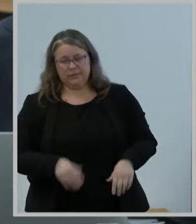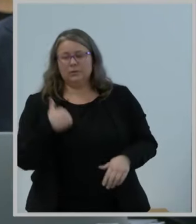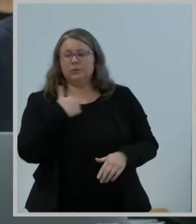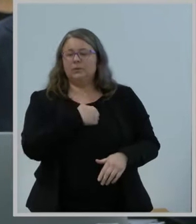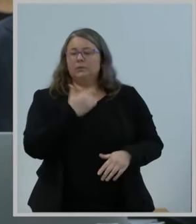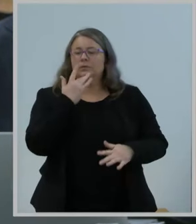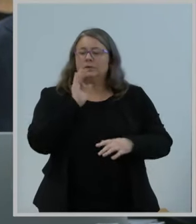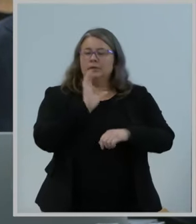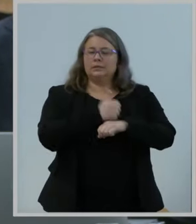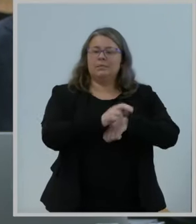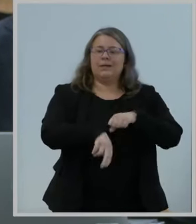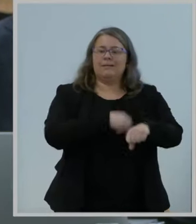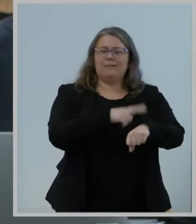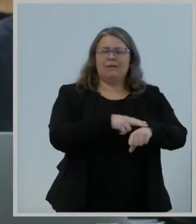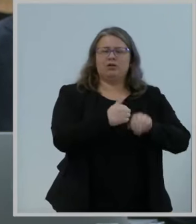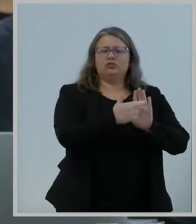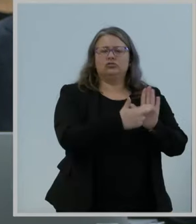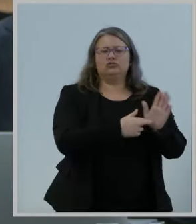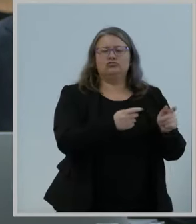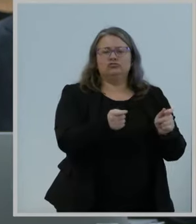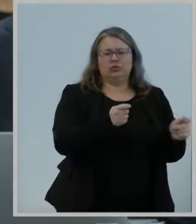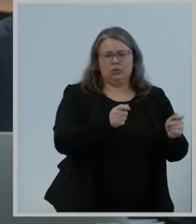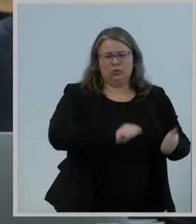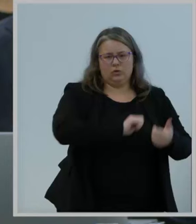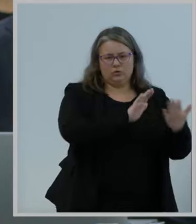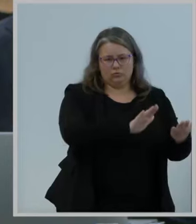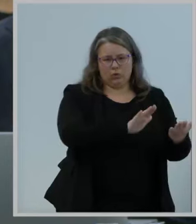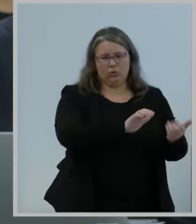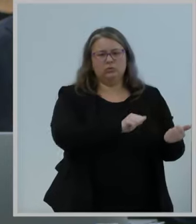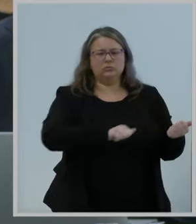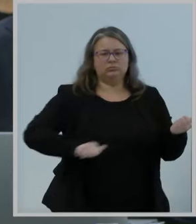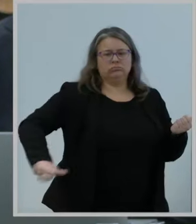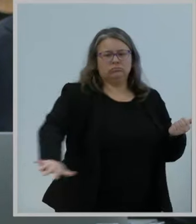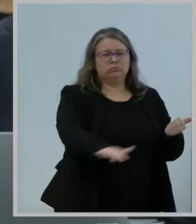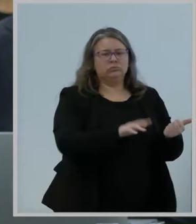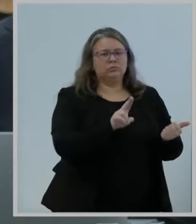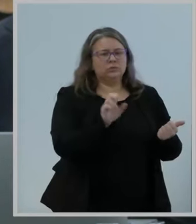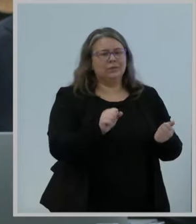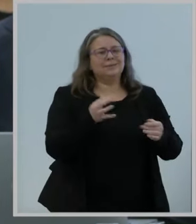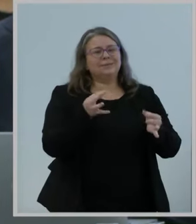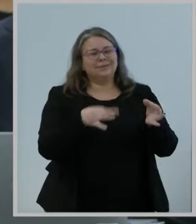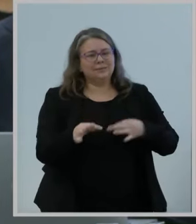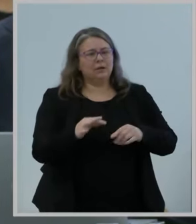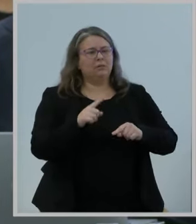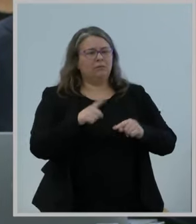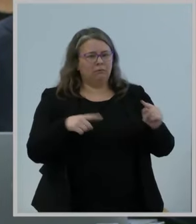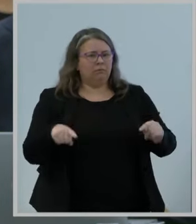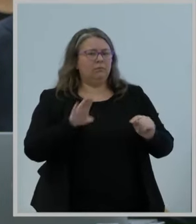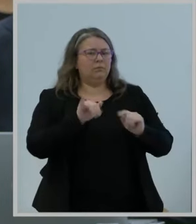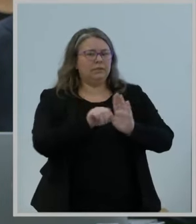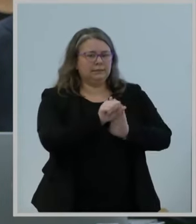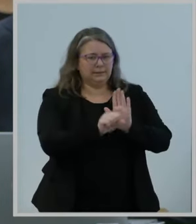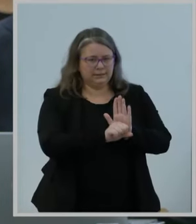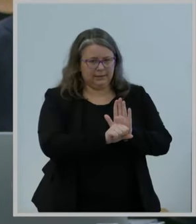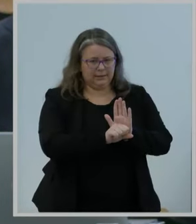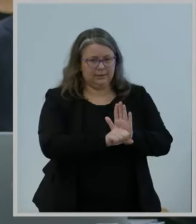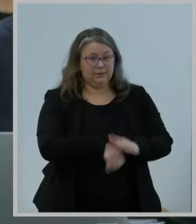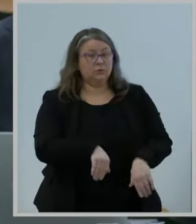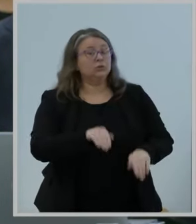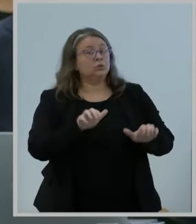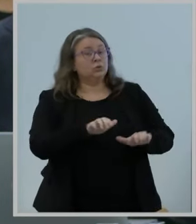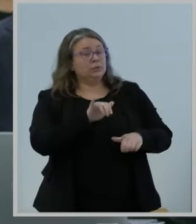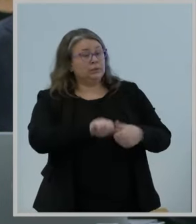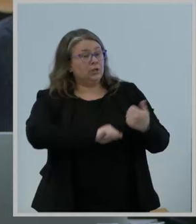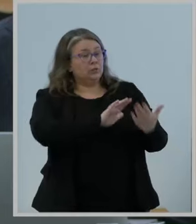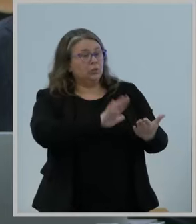disparate requirements that vary state by state, strengthen the Commission's ability to secure communications networks and